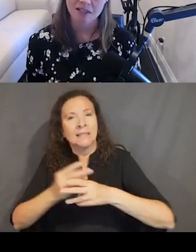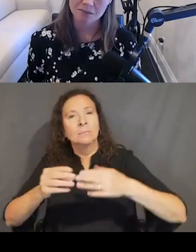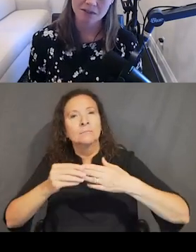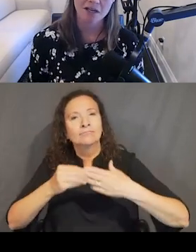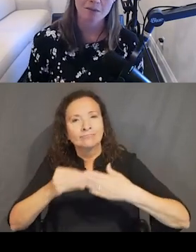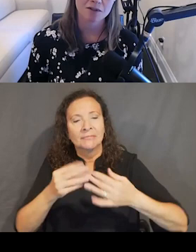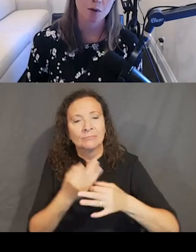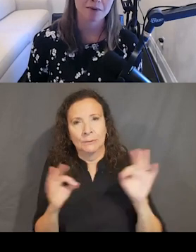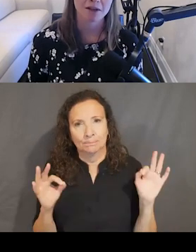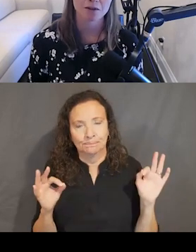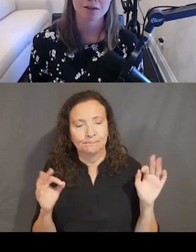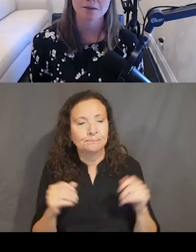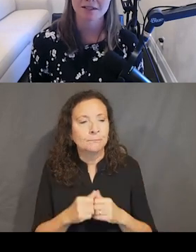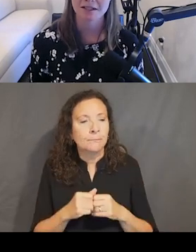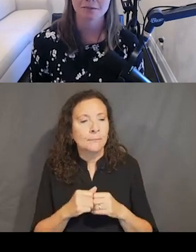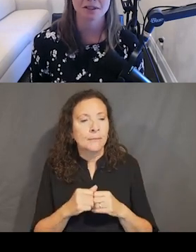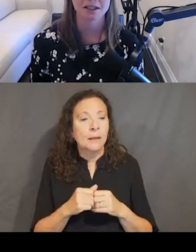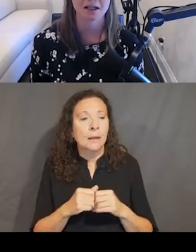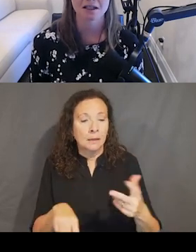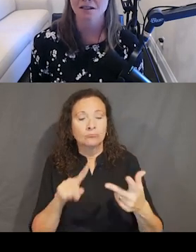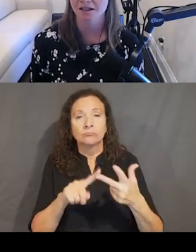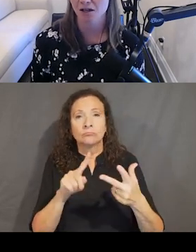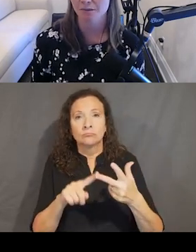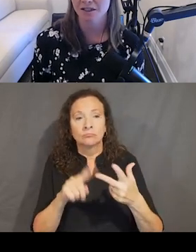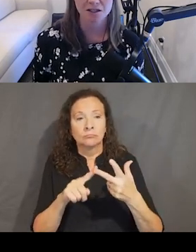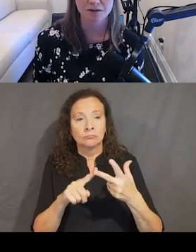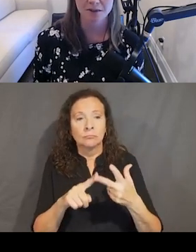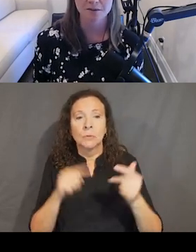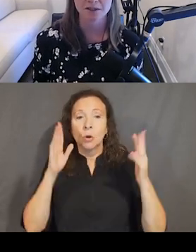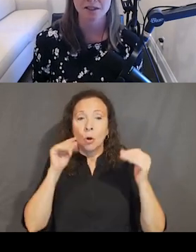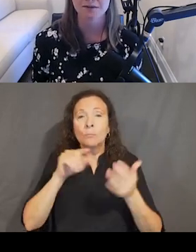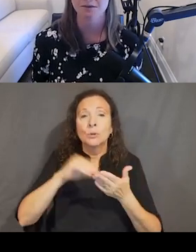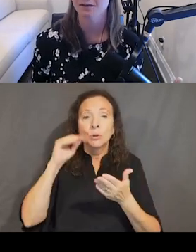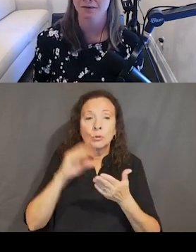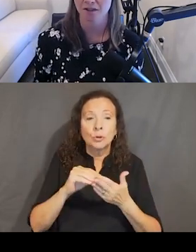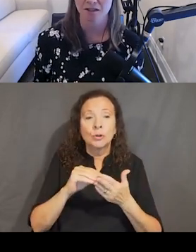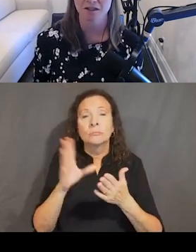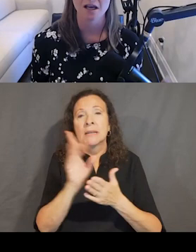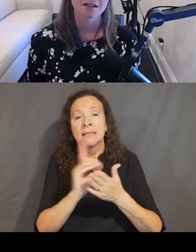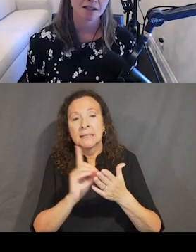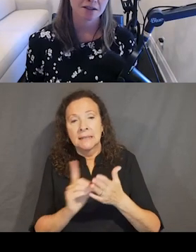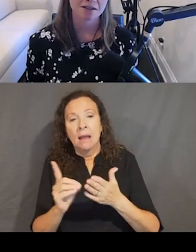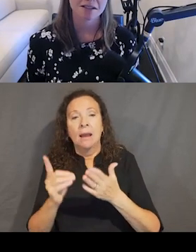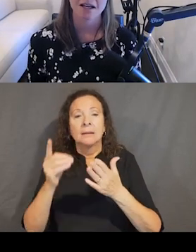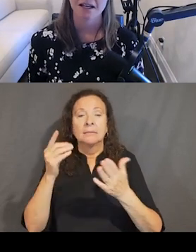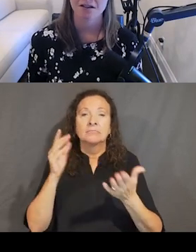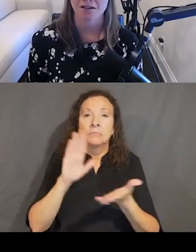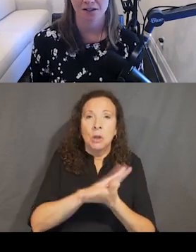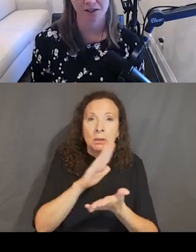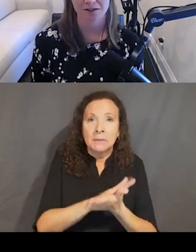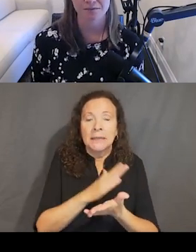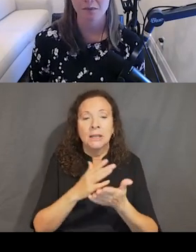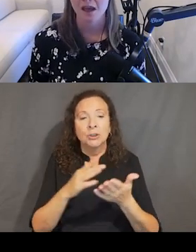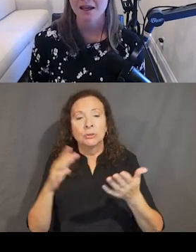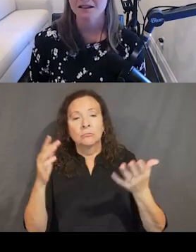through some examples, I'm also hoping that you learn some accessibility design and documentation responsibilities for some different functions, designers and